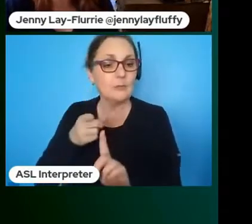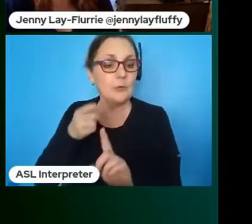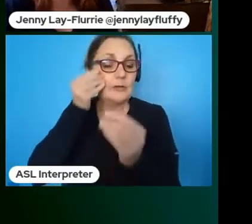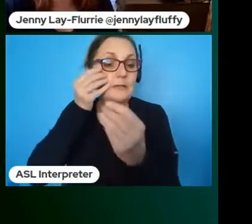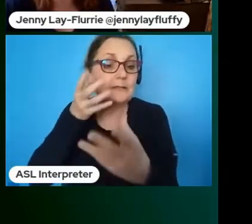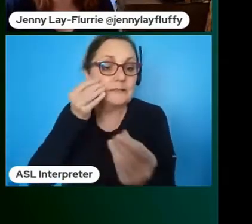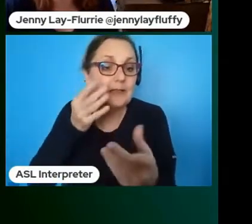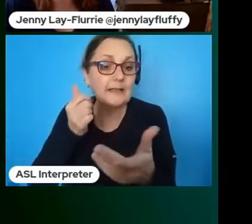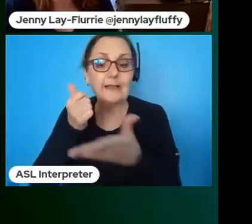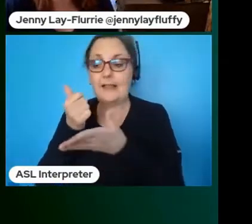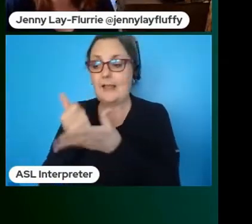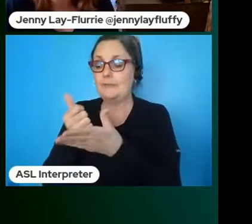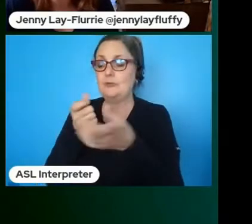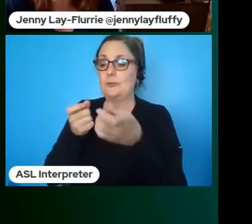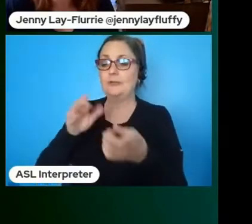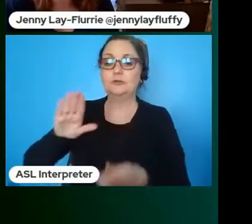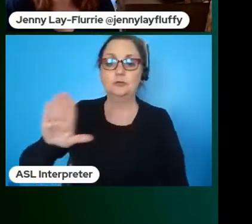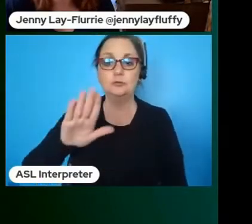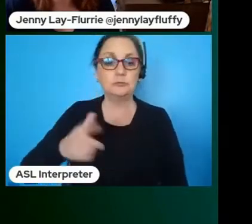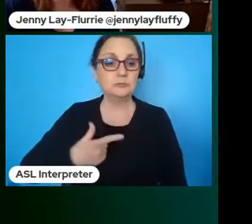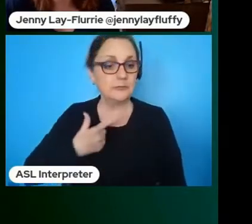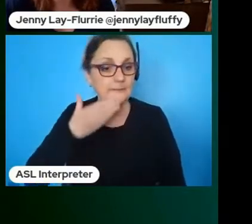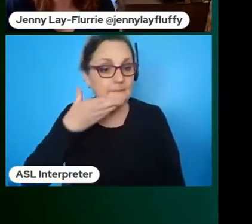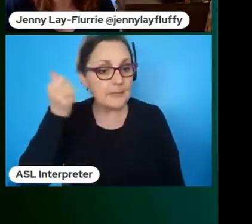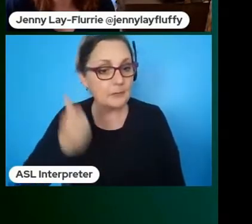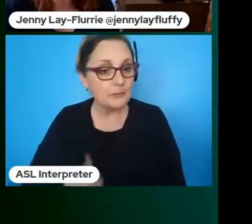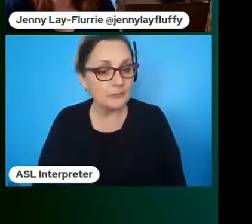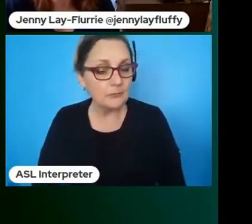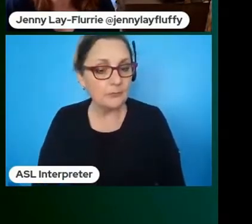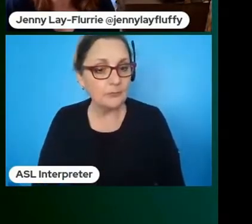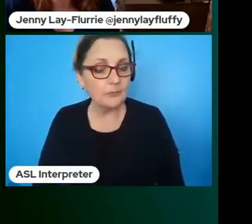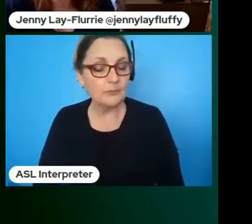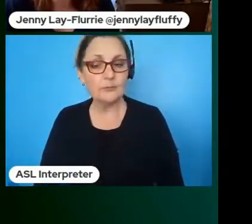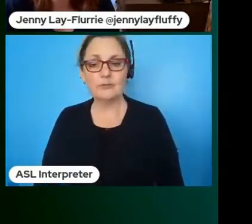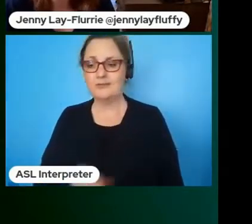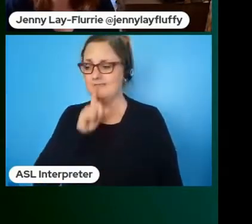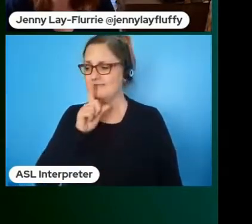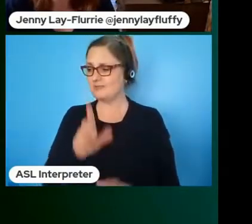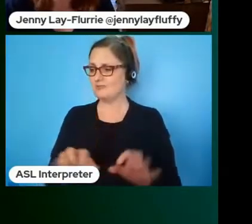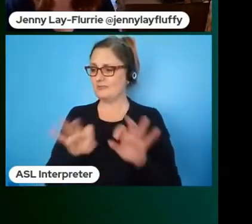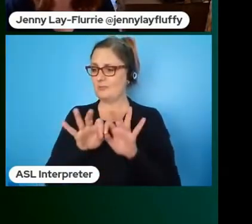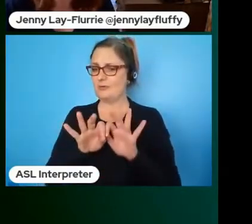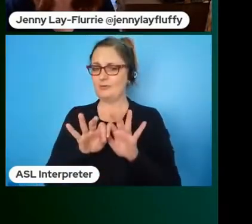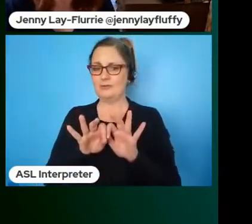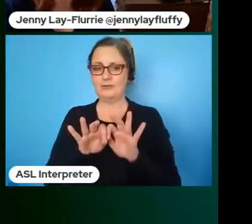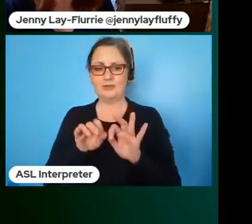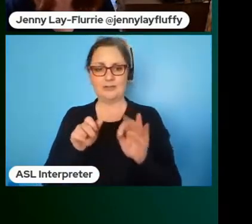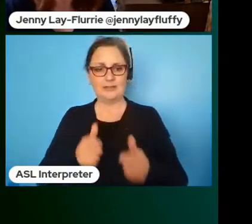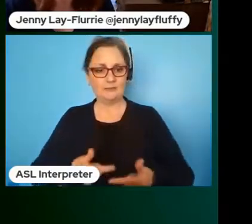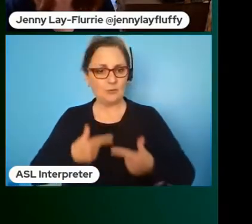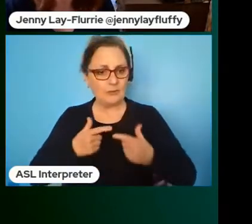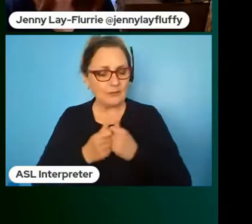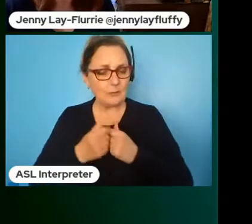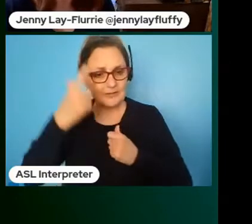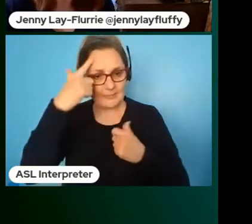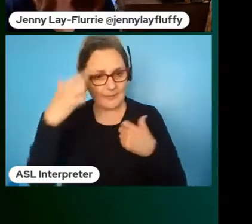manage your life in a better way which is incredibly important if you are living with a mental health condition